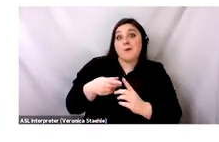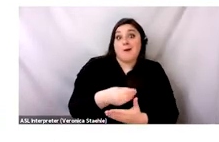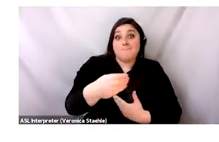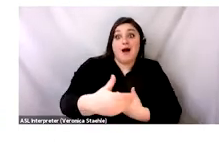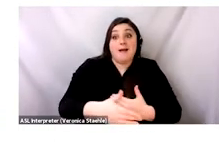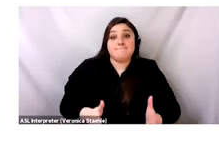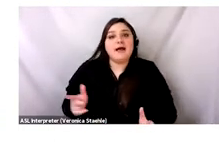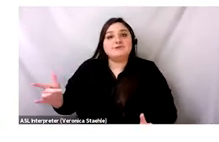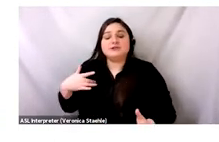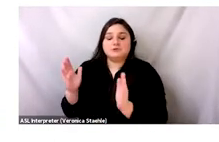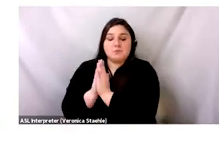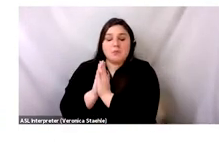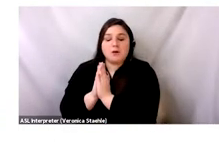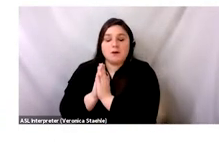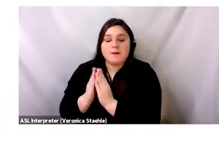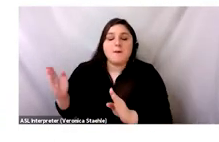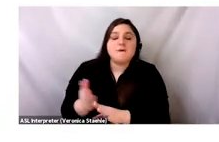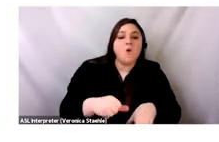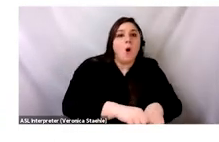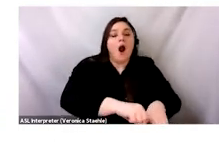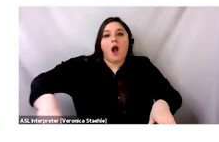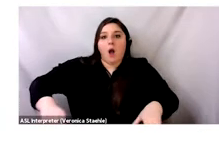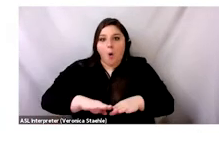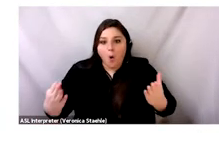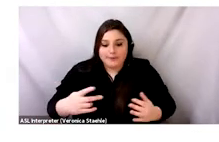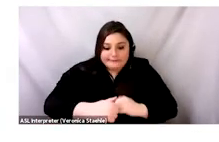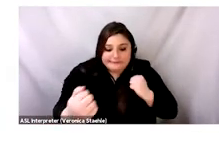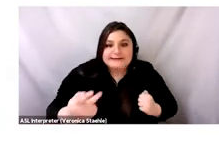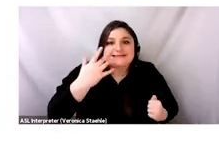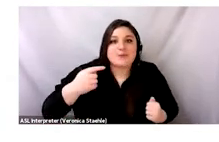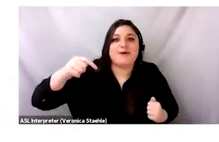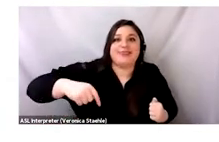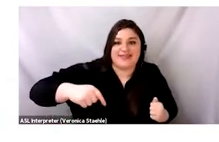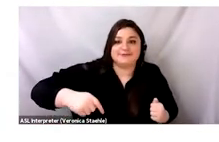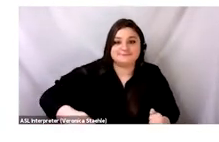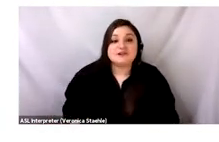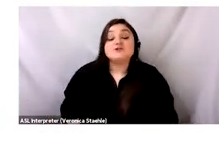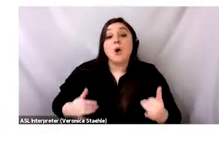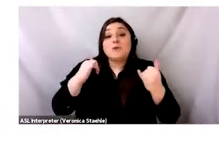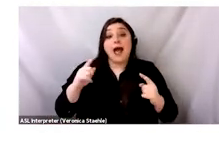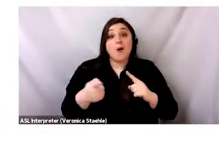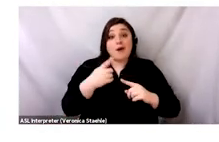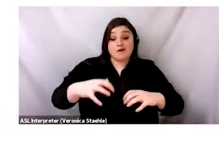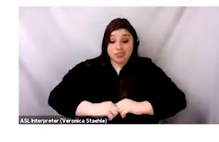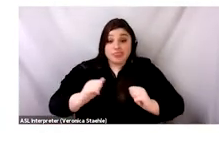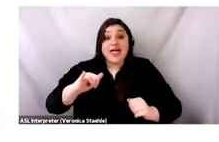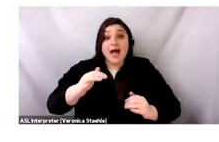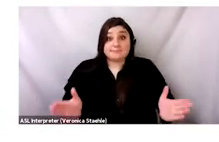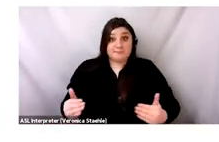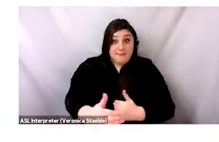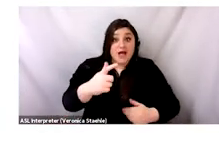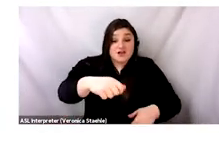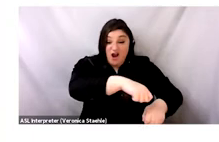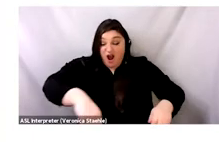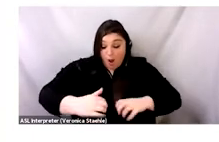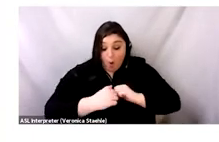cuts open a bale. When she cuts the bale open, Abena immediately begins sorting it into four piles. These piles